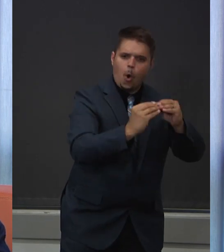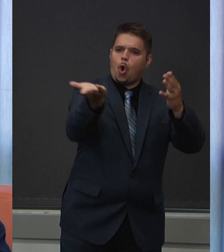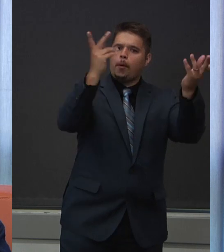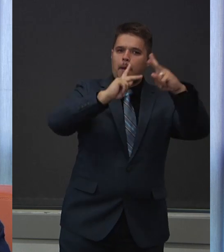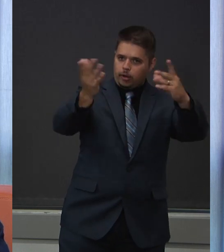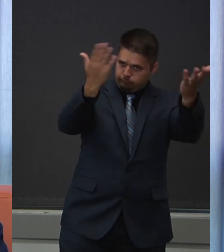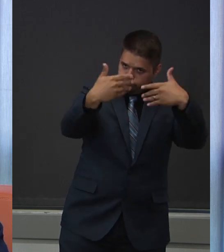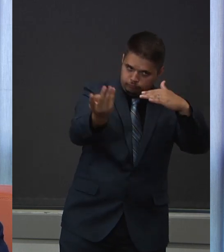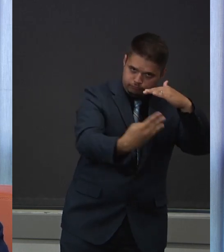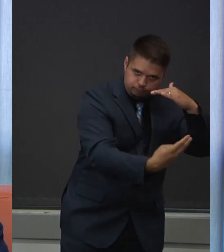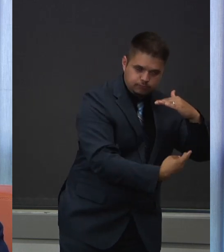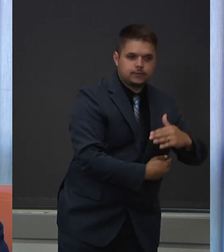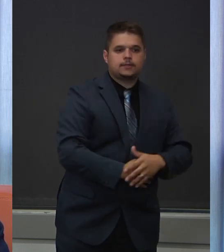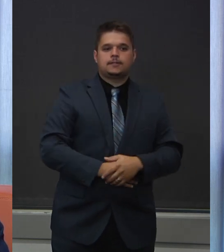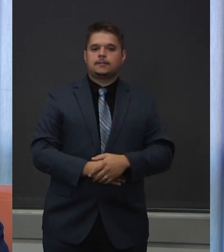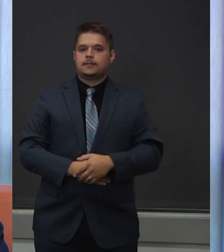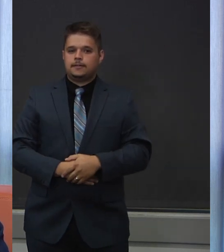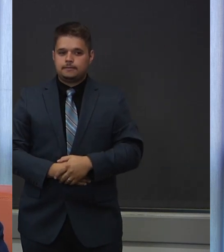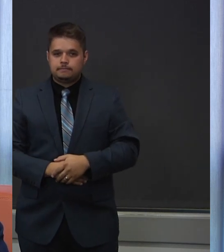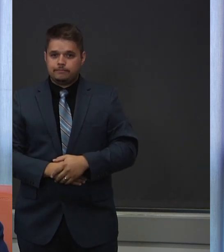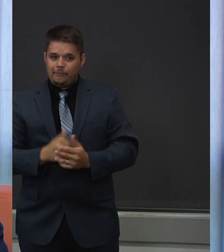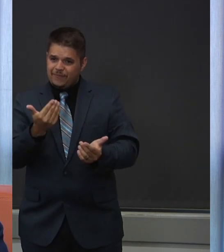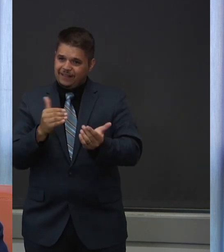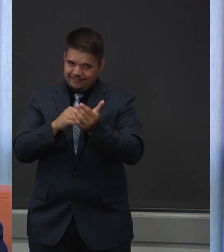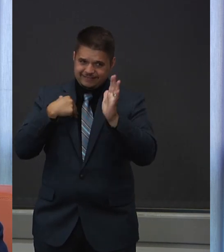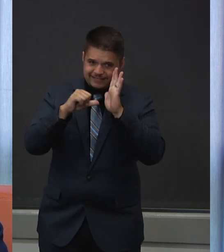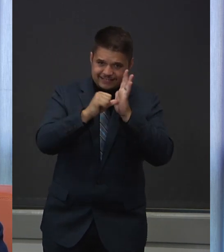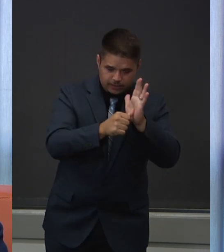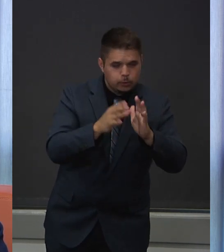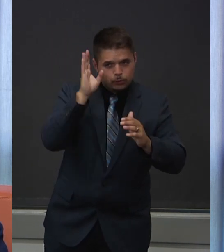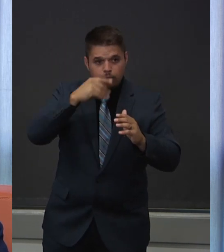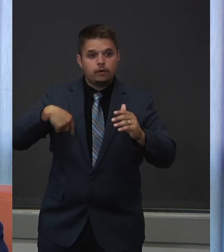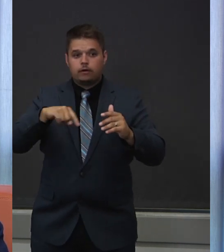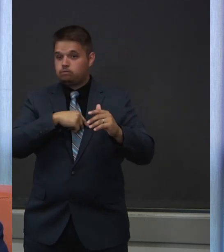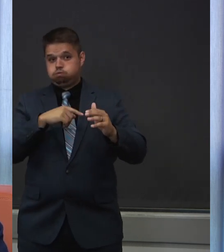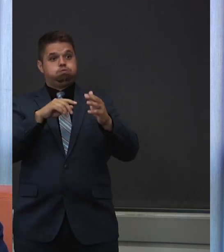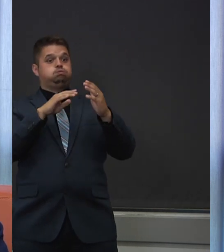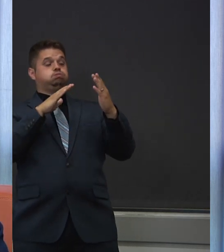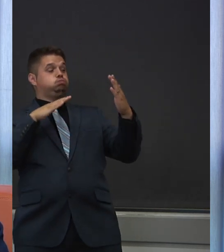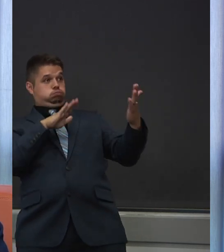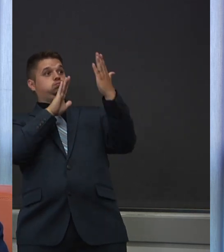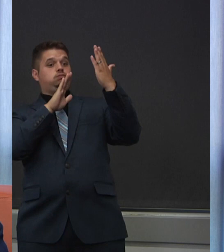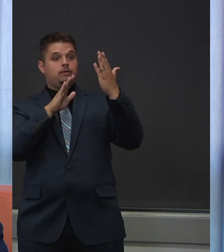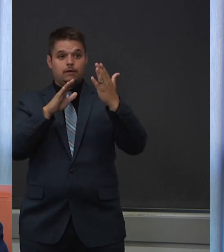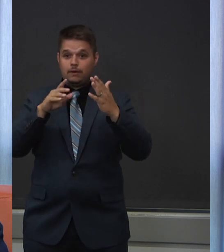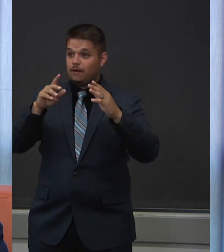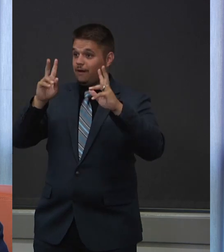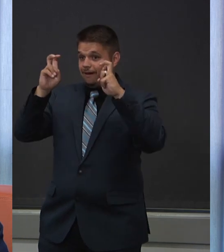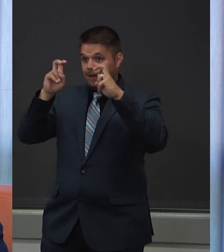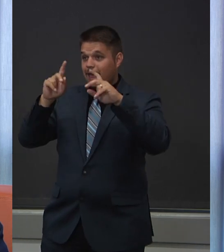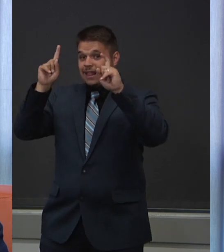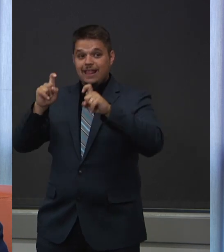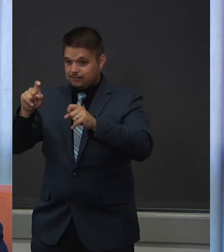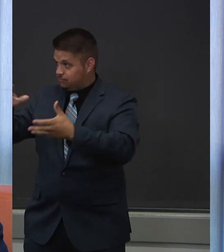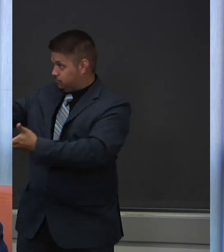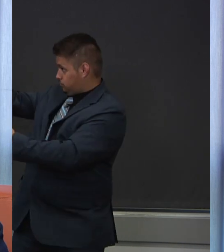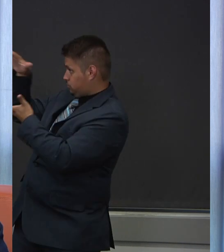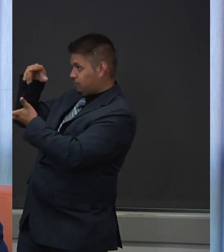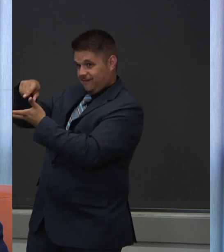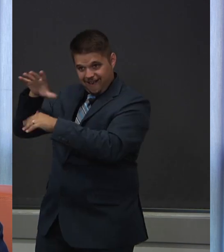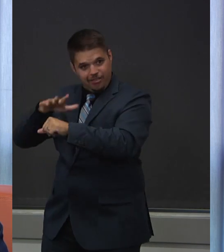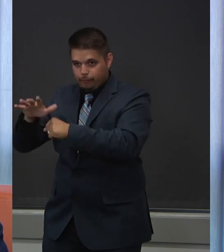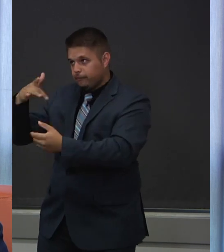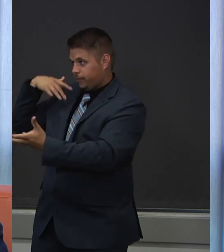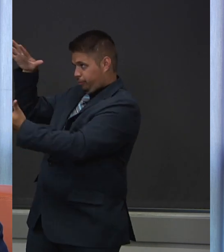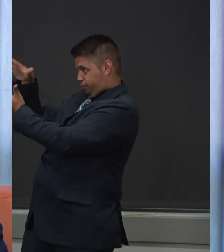Because again, we're facing a lot of supply issues that really limit our capacity. And so that's one of the